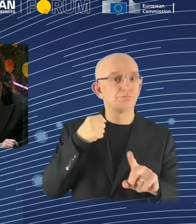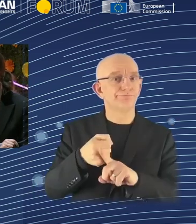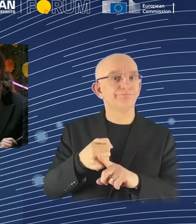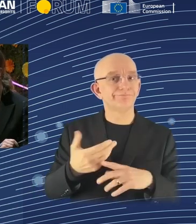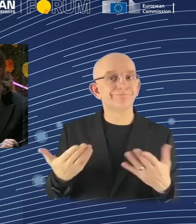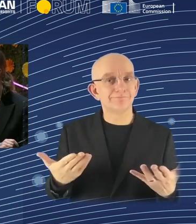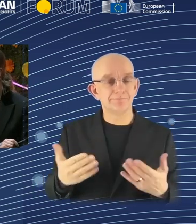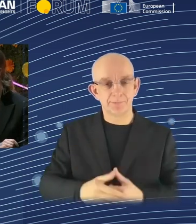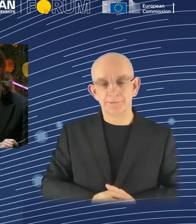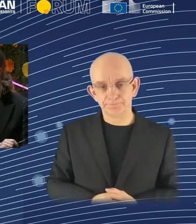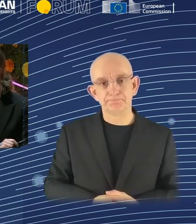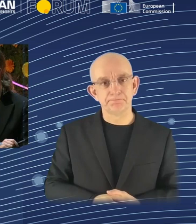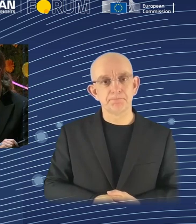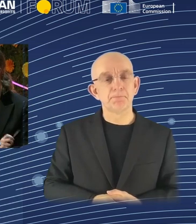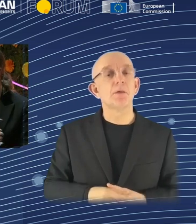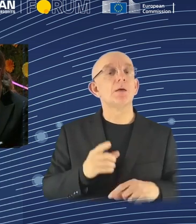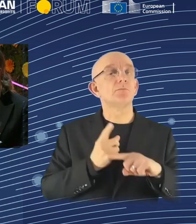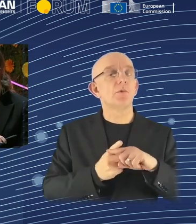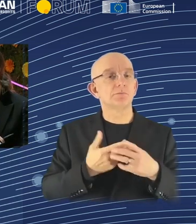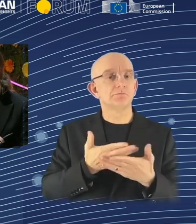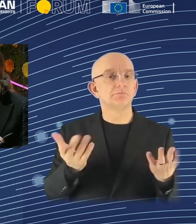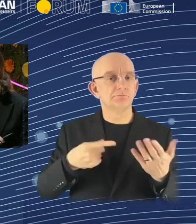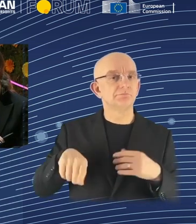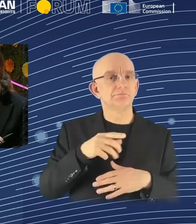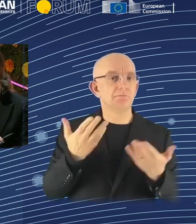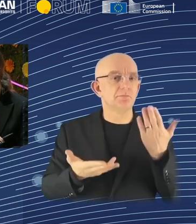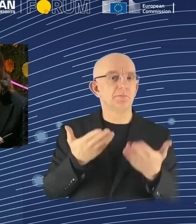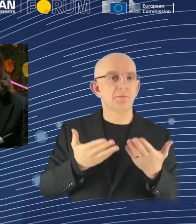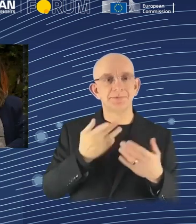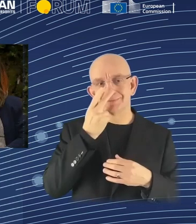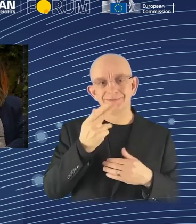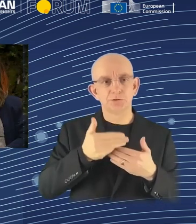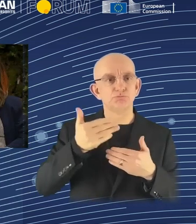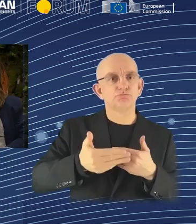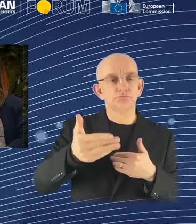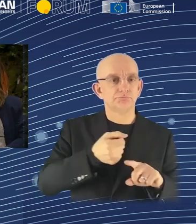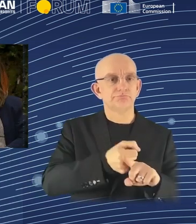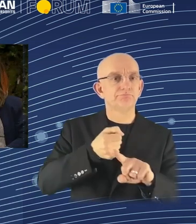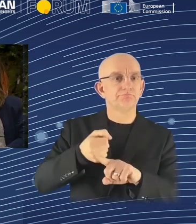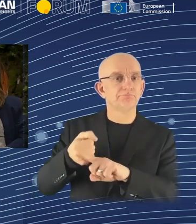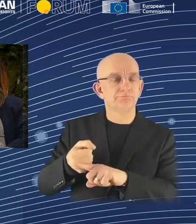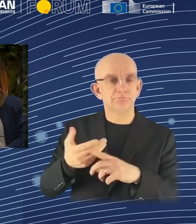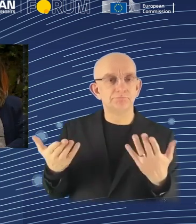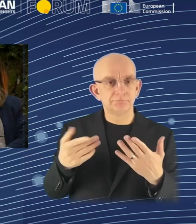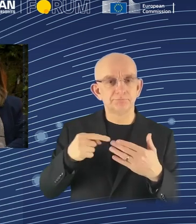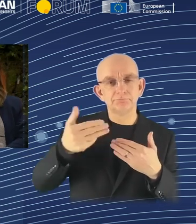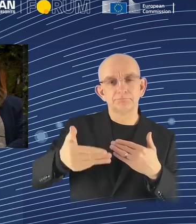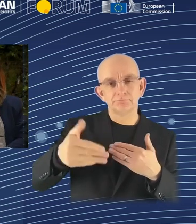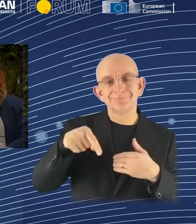may see similar kinds of impact. I think another area that's under threat right now